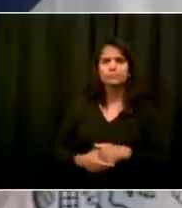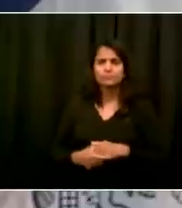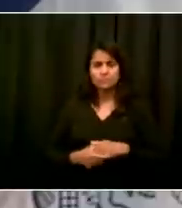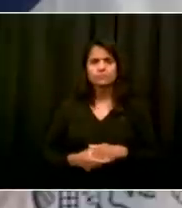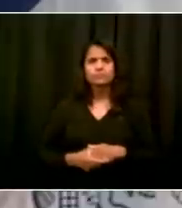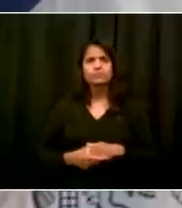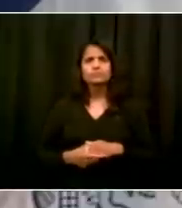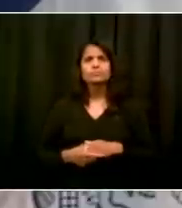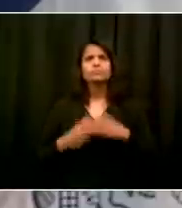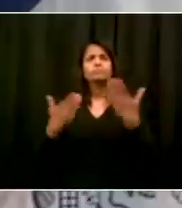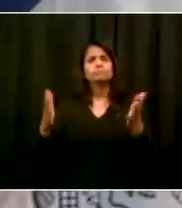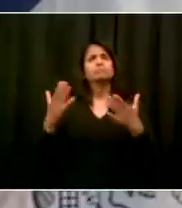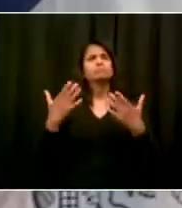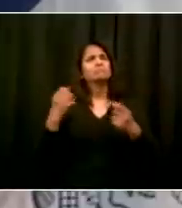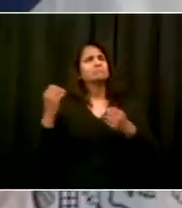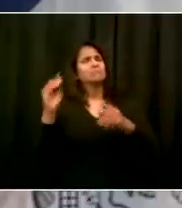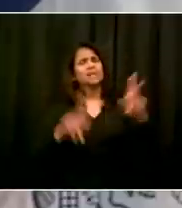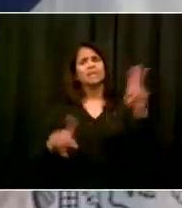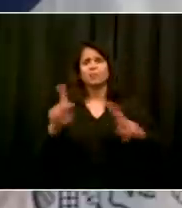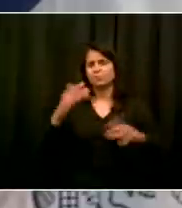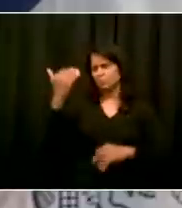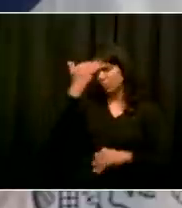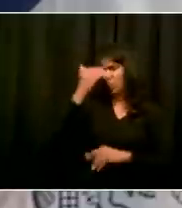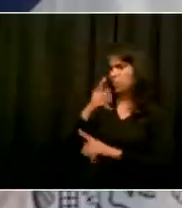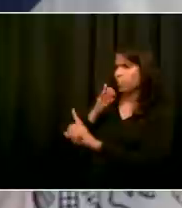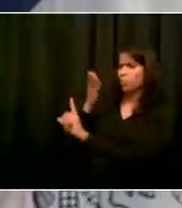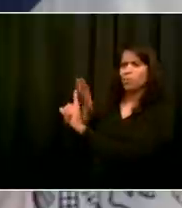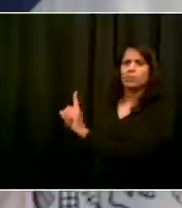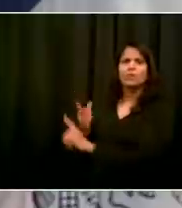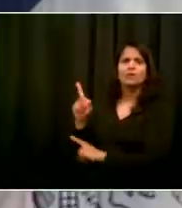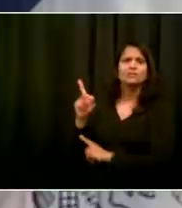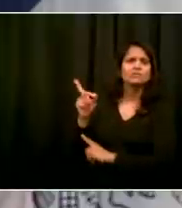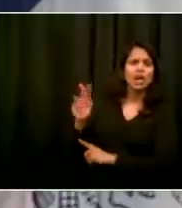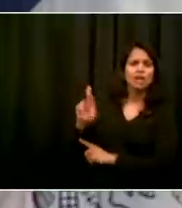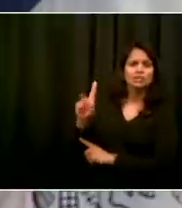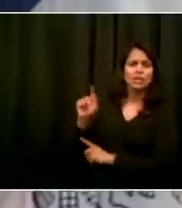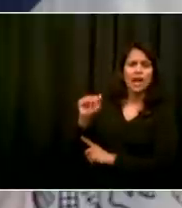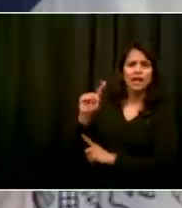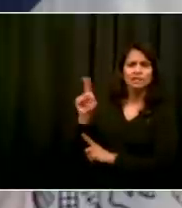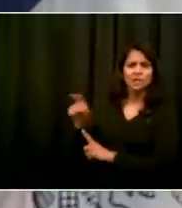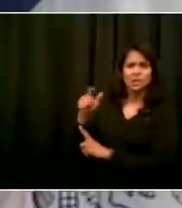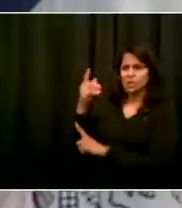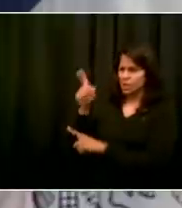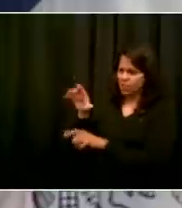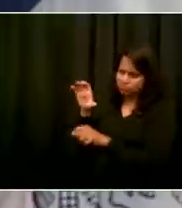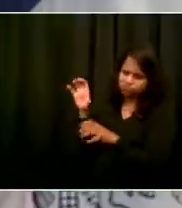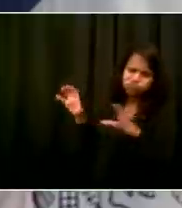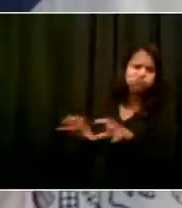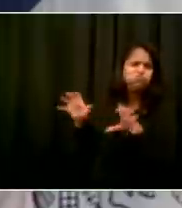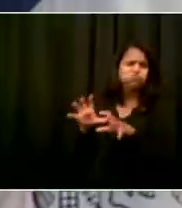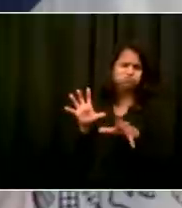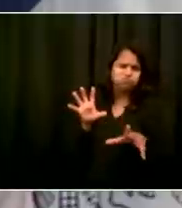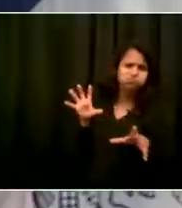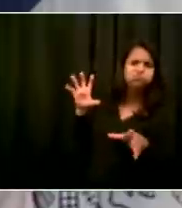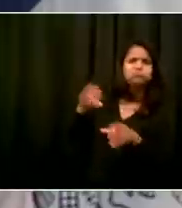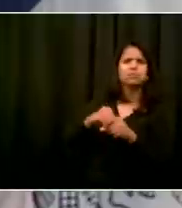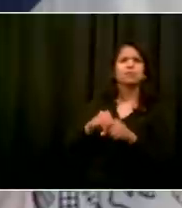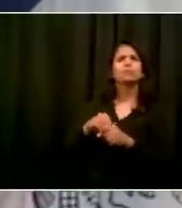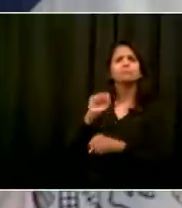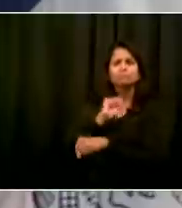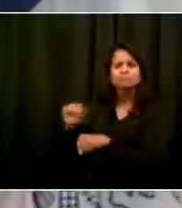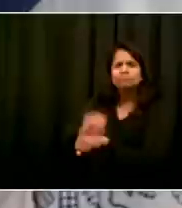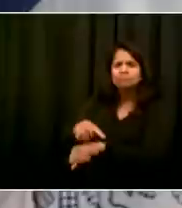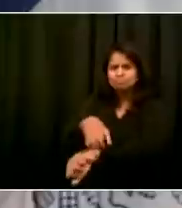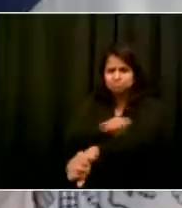thank you for your involvement, because they know you know the community, you care about the community. It's very personal and real for you, but also